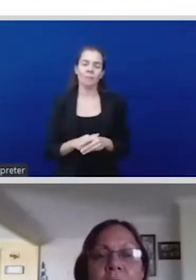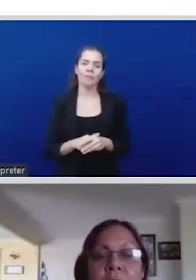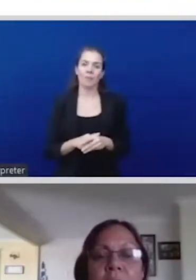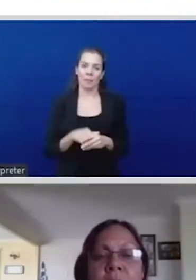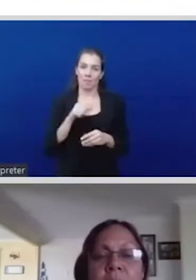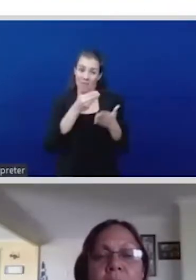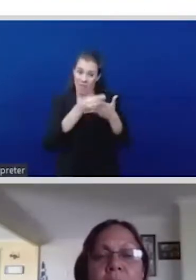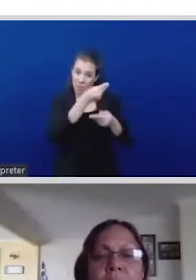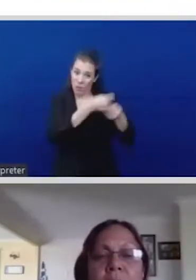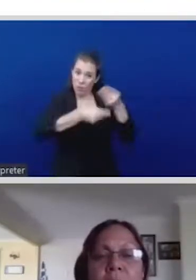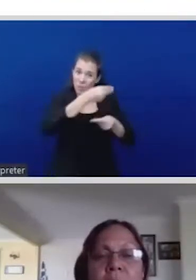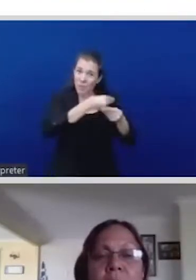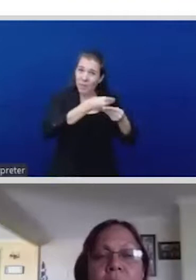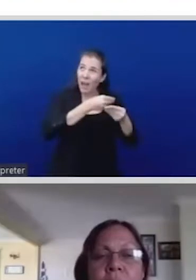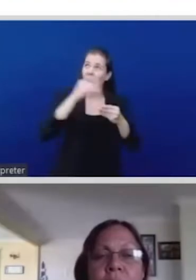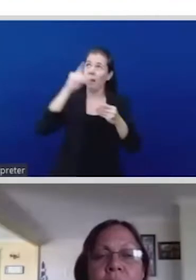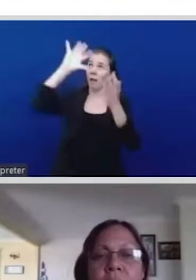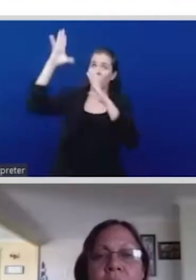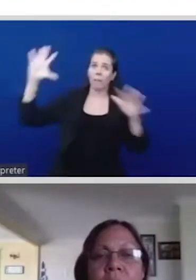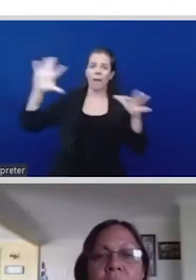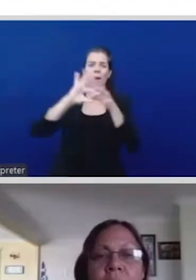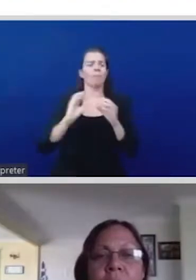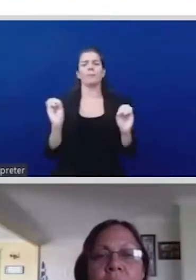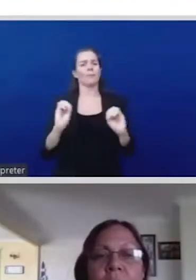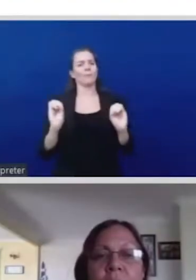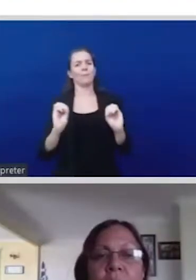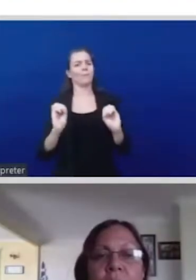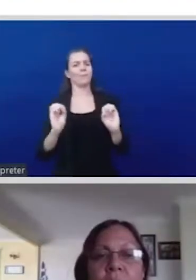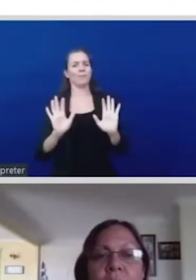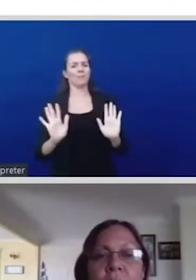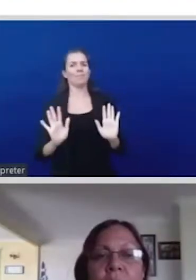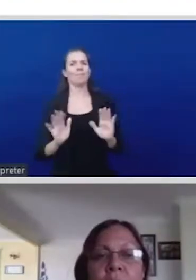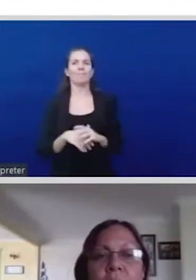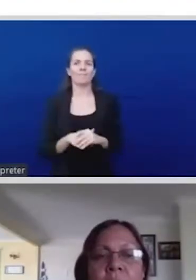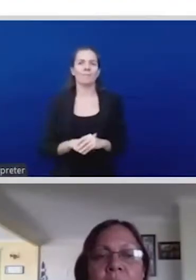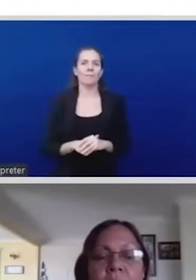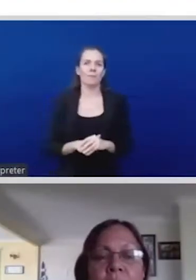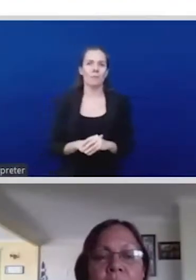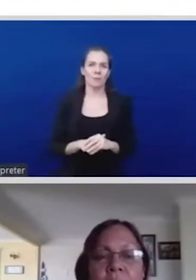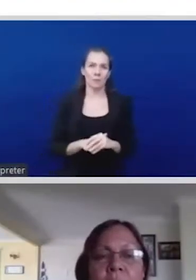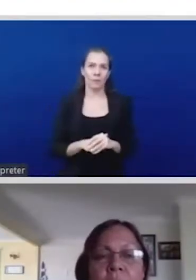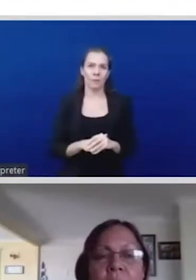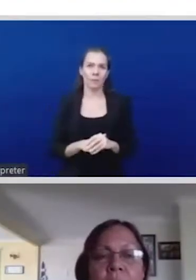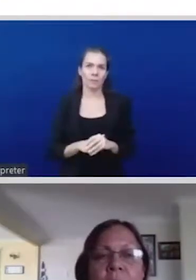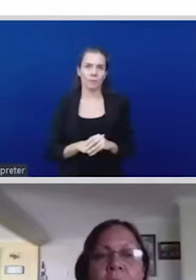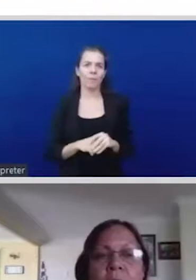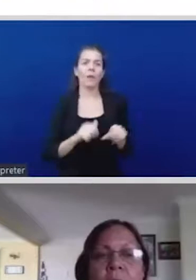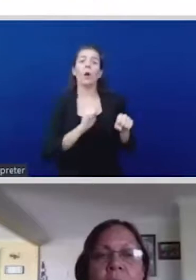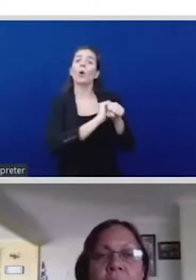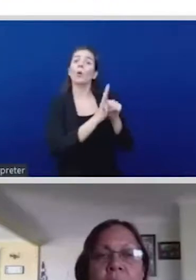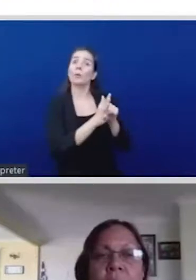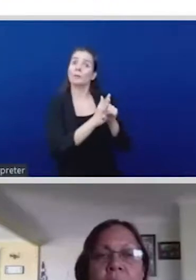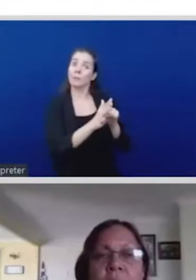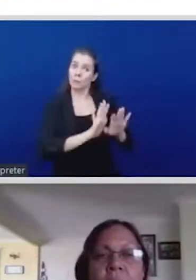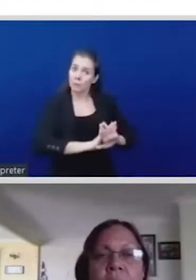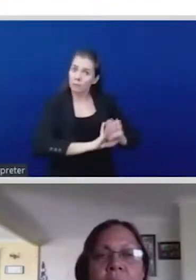And that must include issues of redressing historical wrongs, such as reparations for slavery, colonial